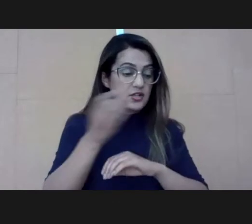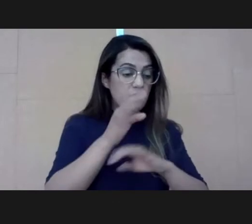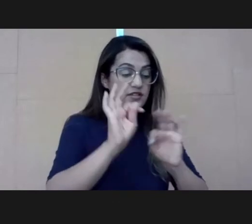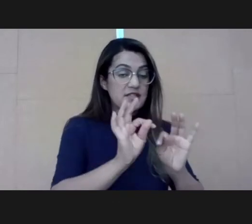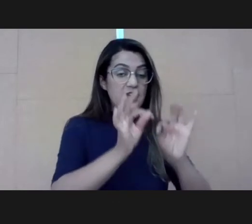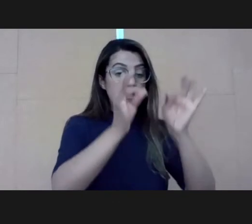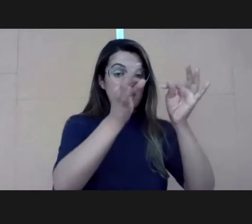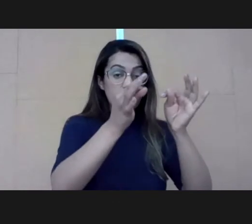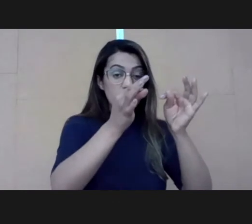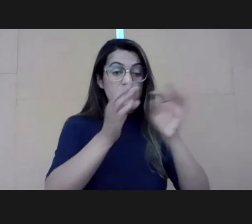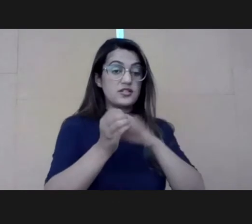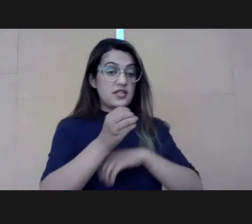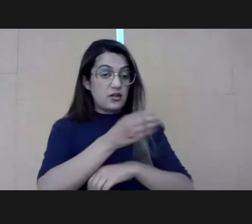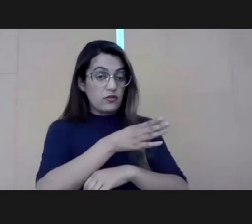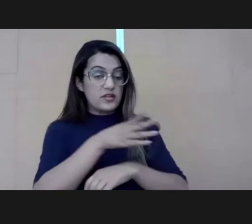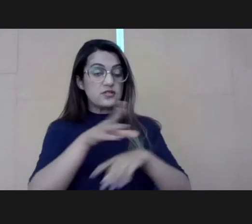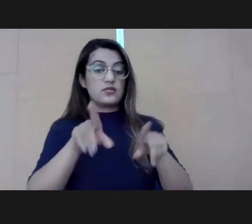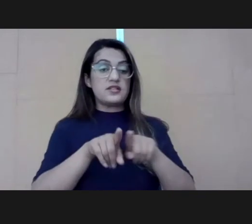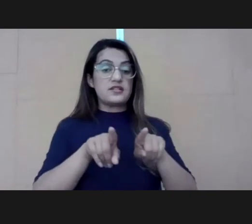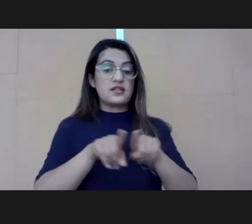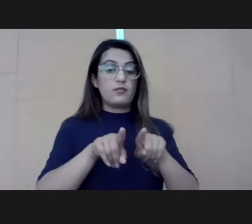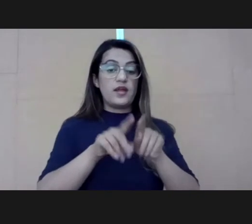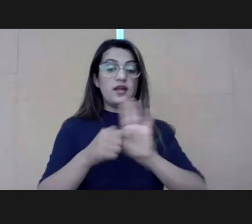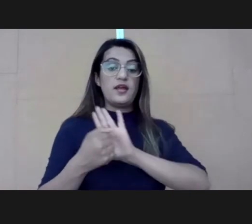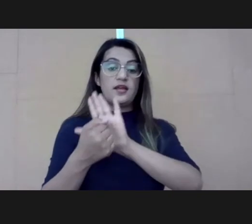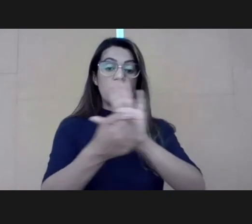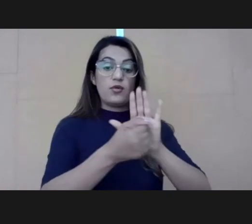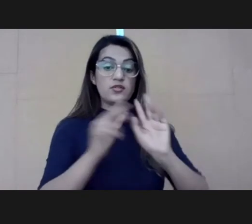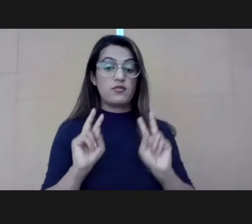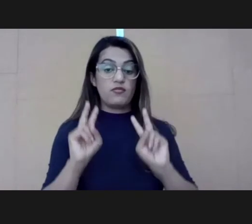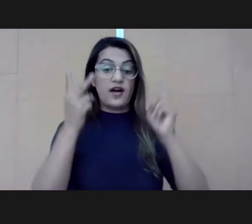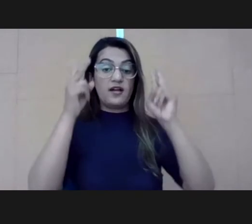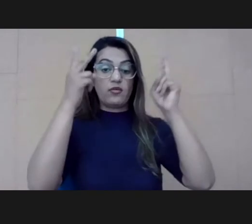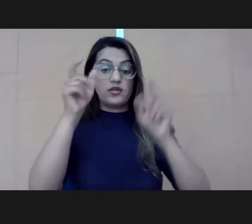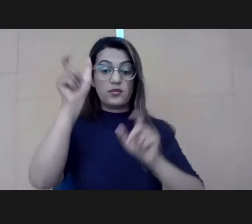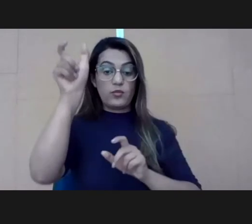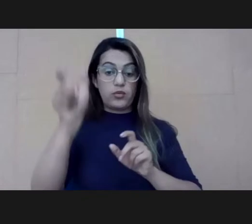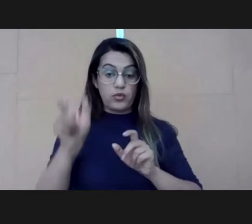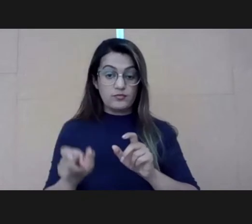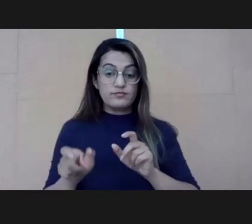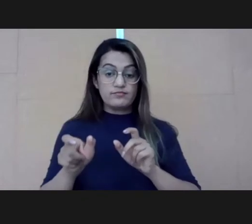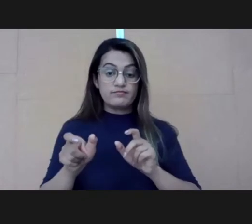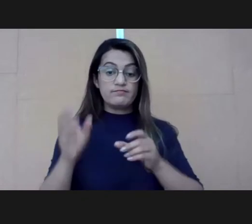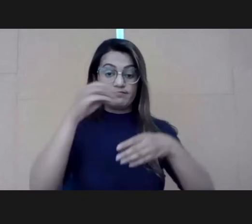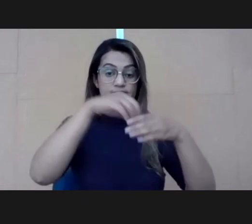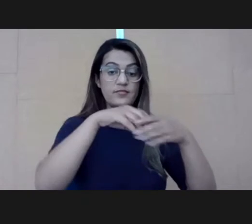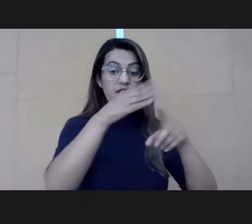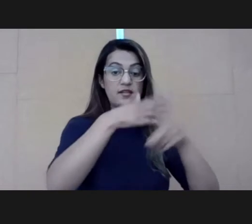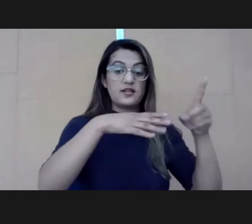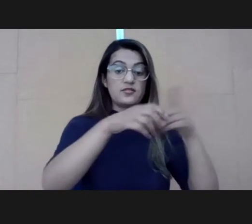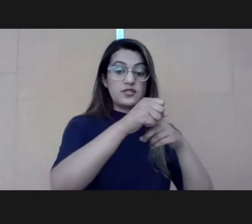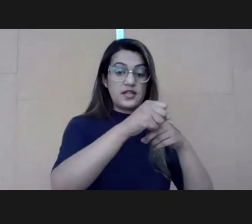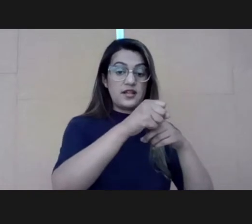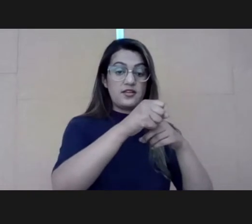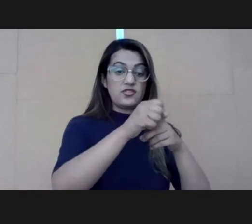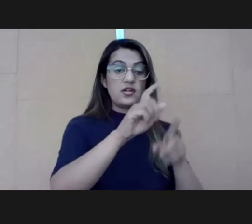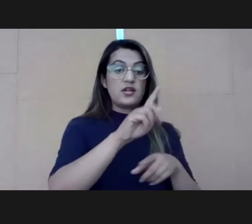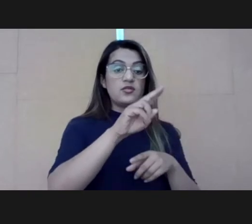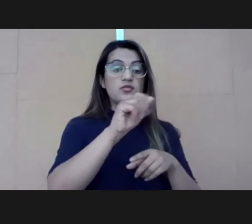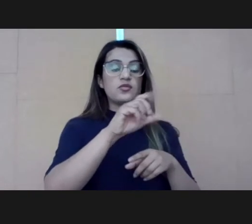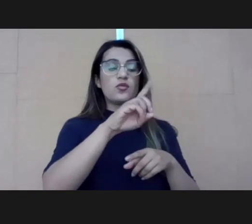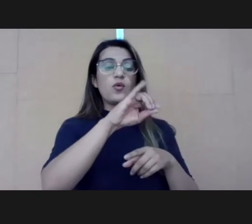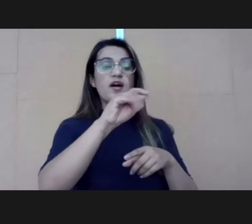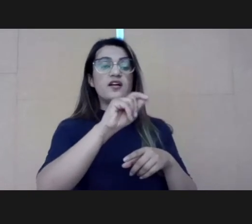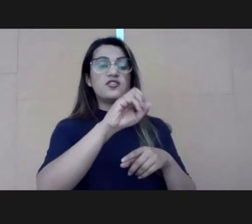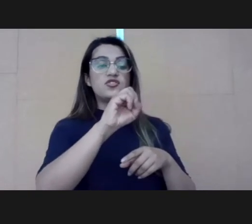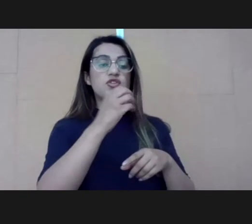citizens. Guardians are people whose role it is, is to protect the wisdom of the status quo, to